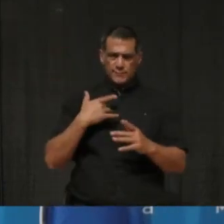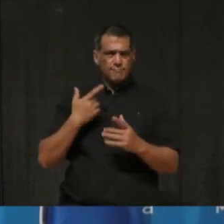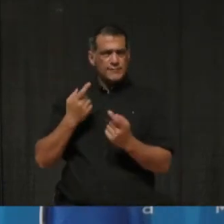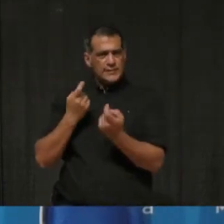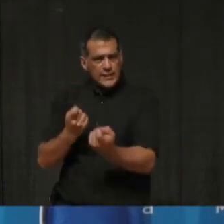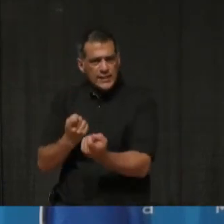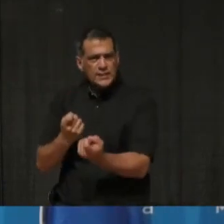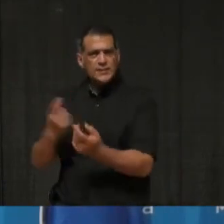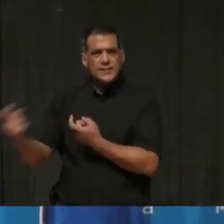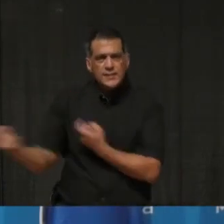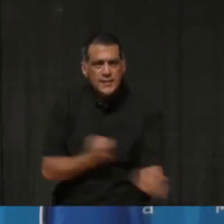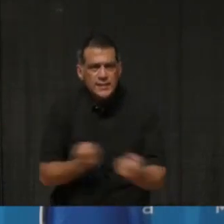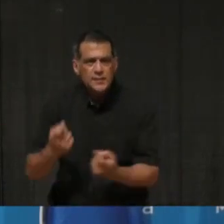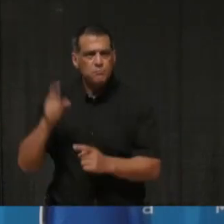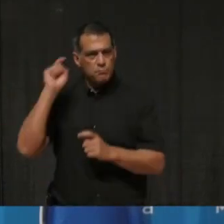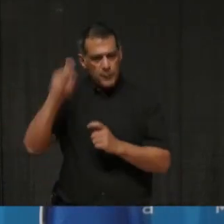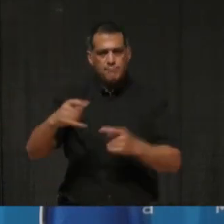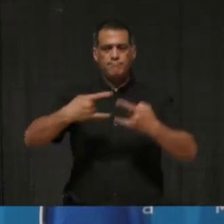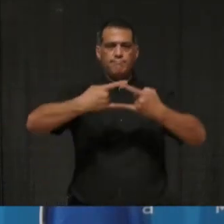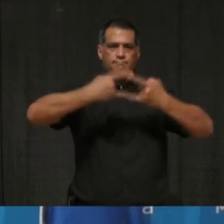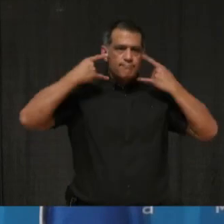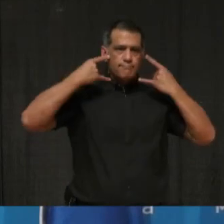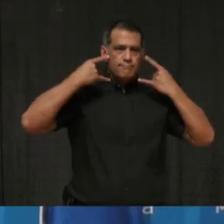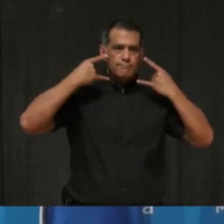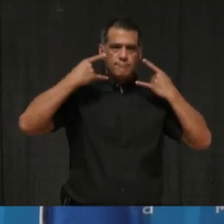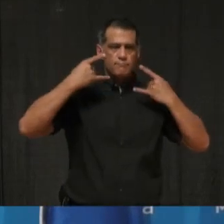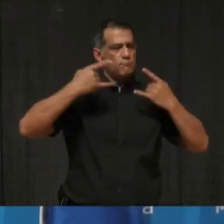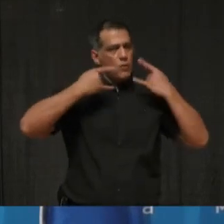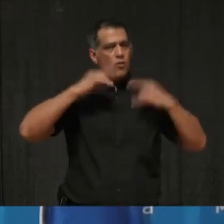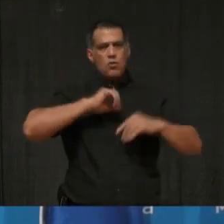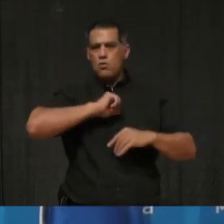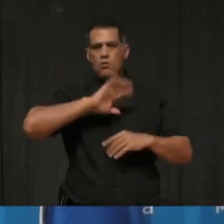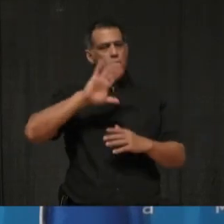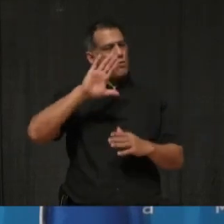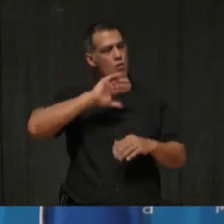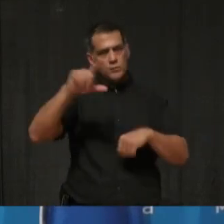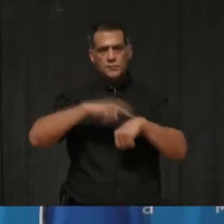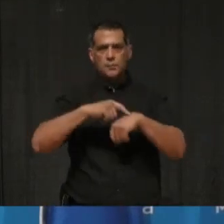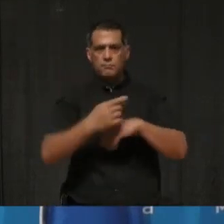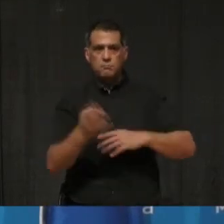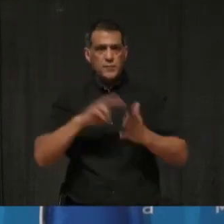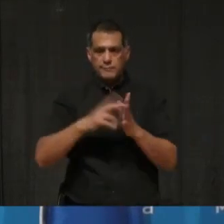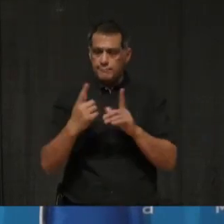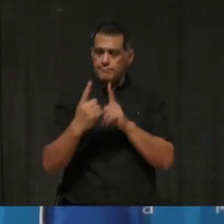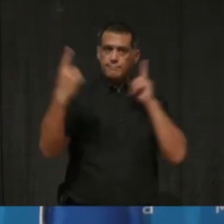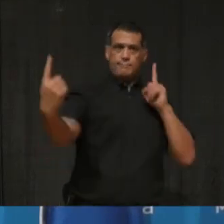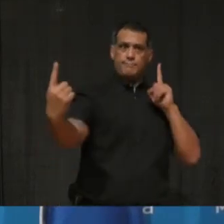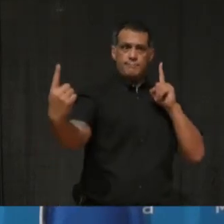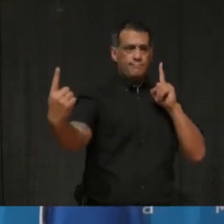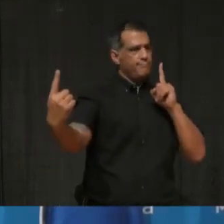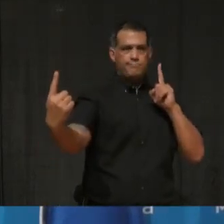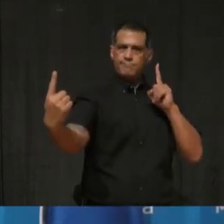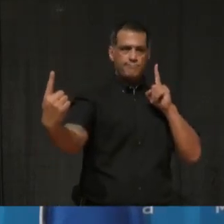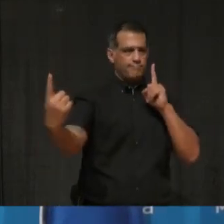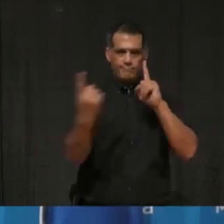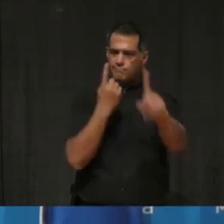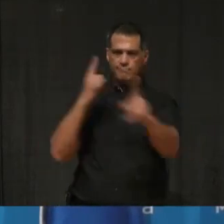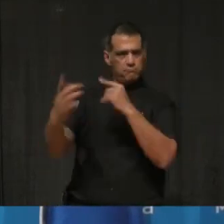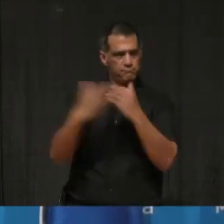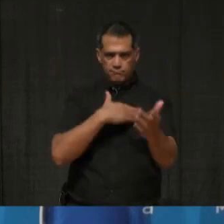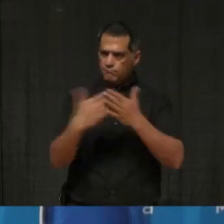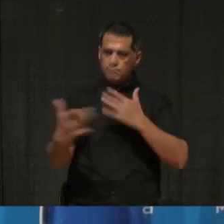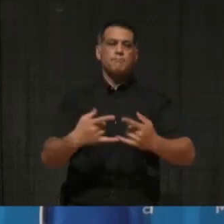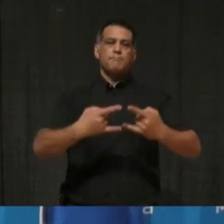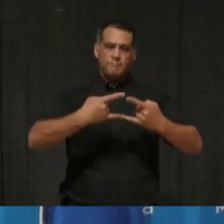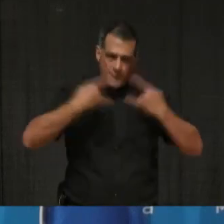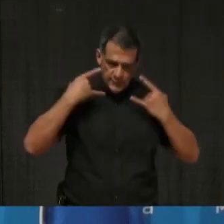whole time instead of just, um, the not able to social distance? Is that something that you're thinking about or talking about? Um, Ashley, I will, I will tell you that